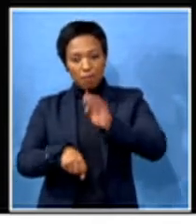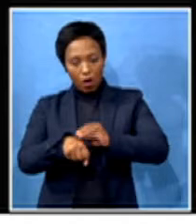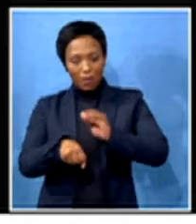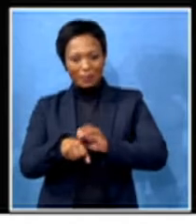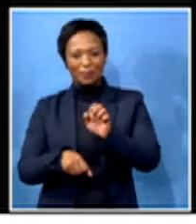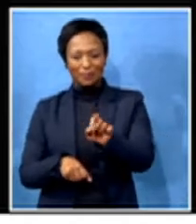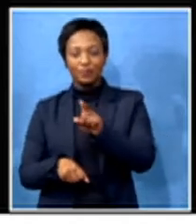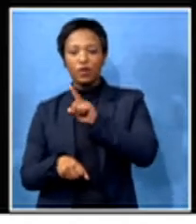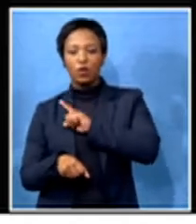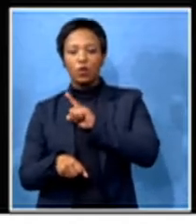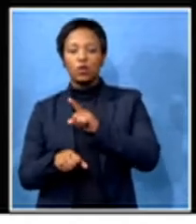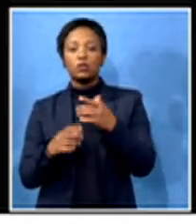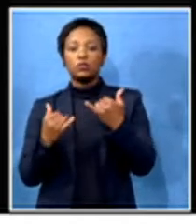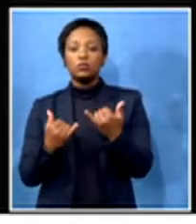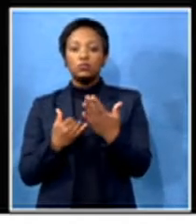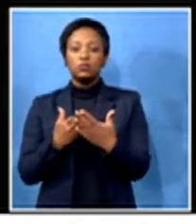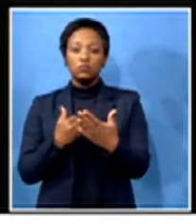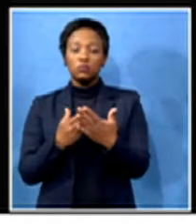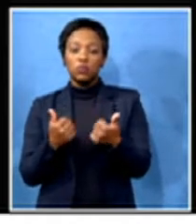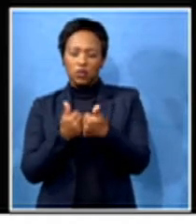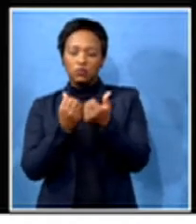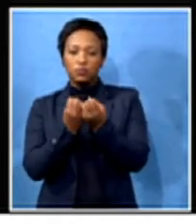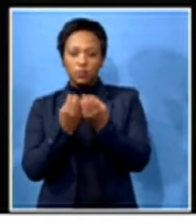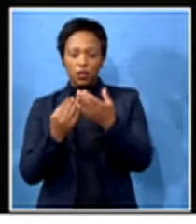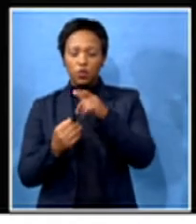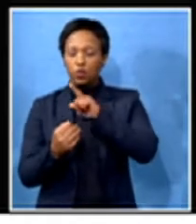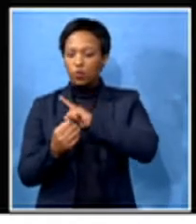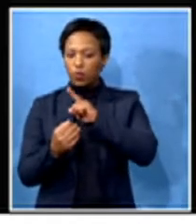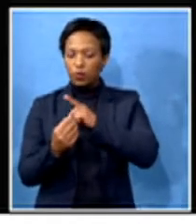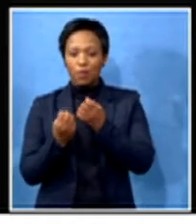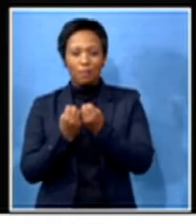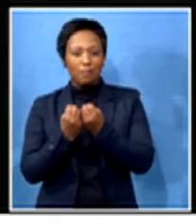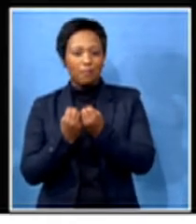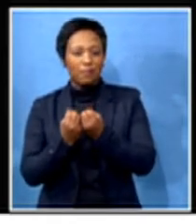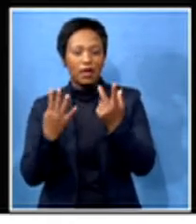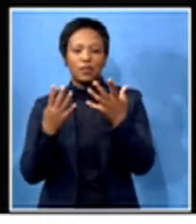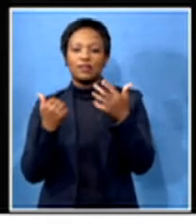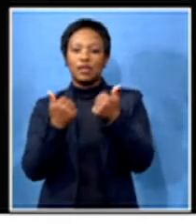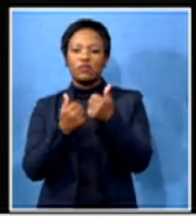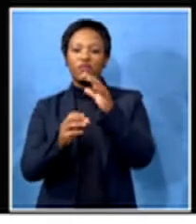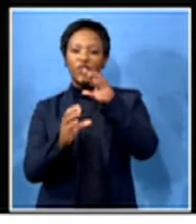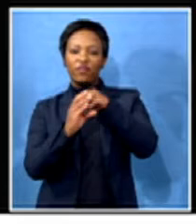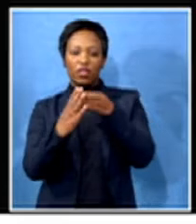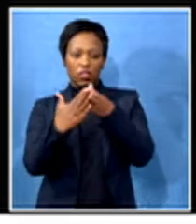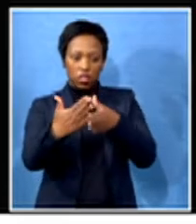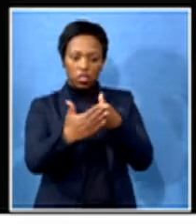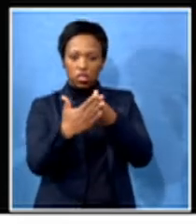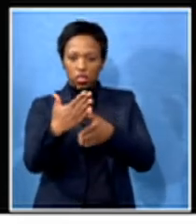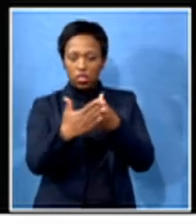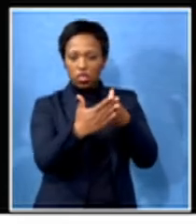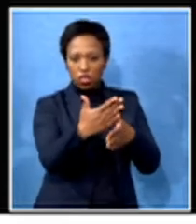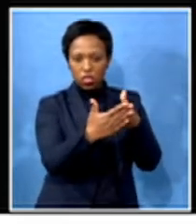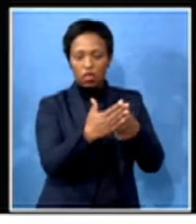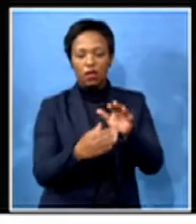fact that funding is also needed is also a challenge. So, there are lots of challenges on the way that is obstructed. I believe that we'd have done